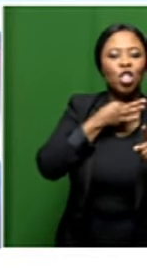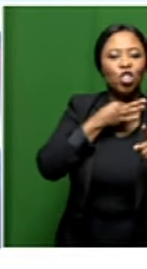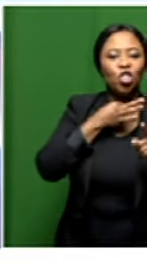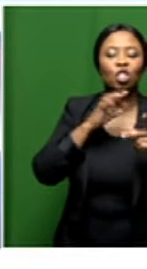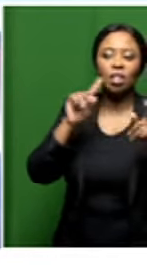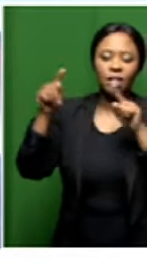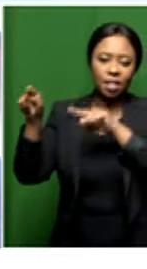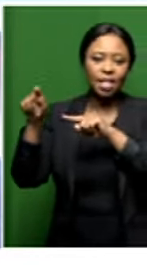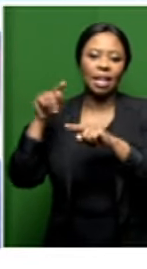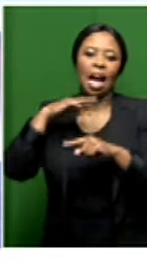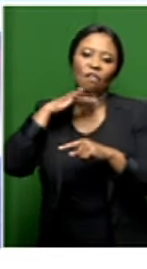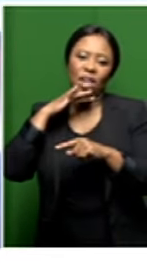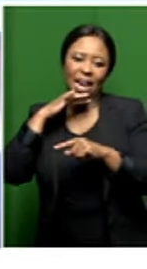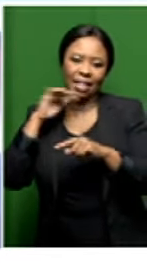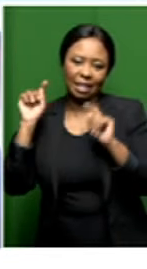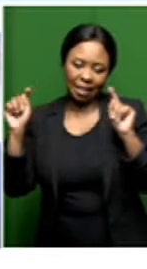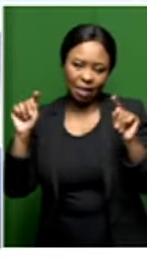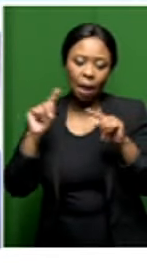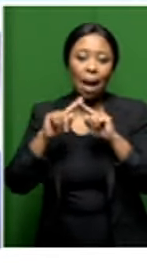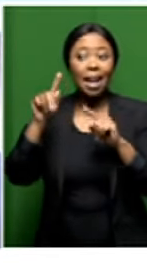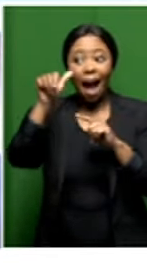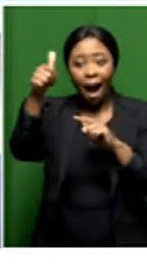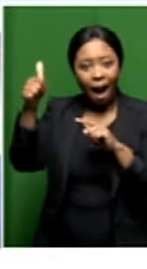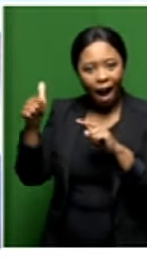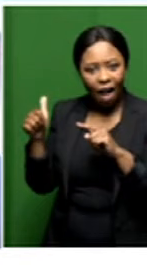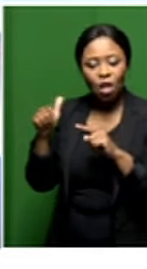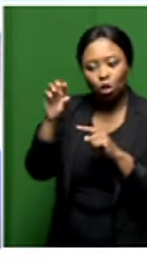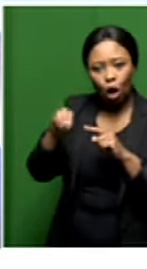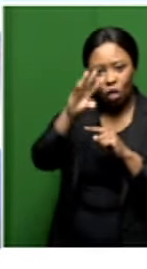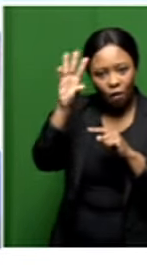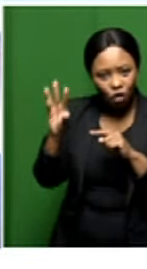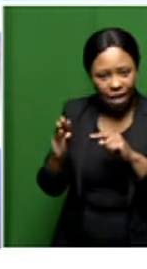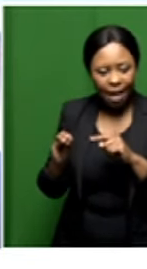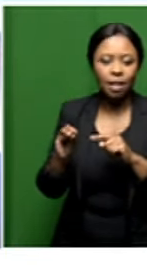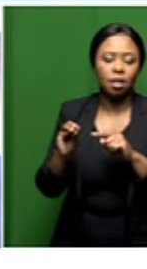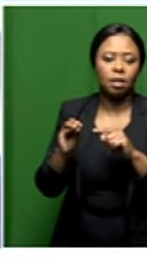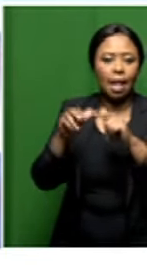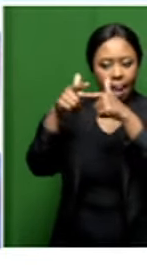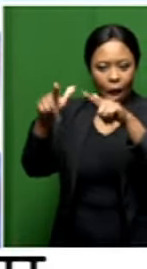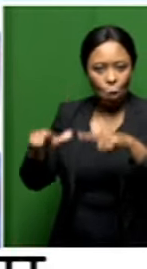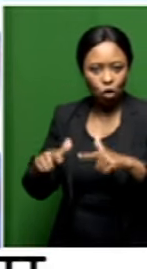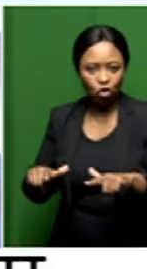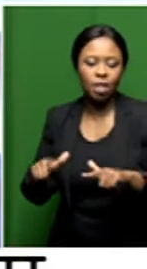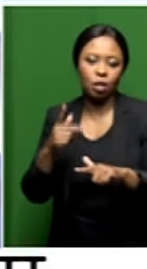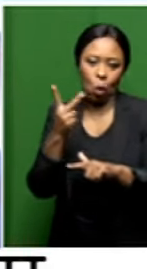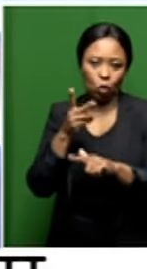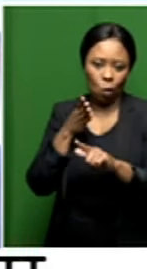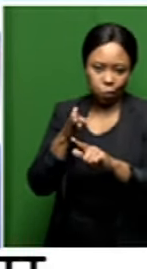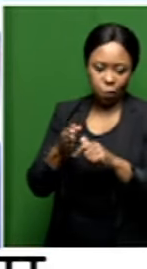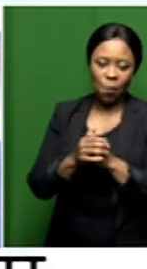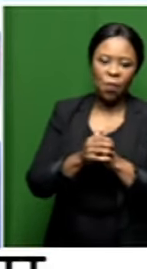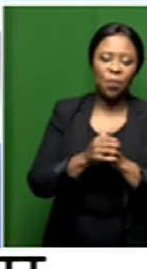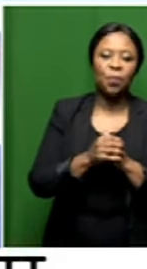Afrikaans, but also other indigenous South African languages. And